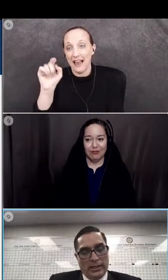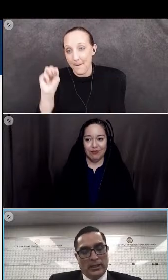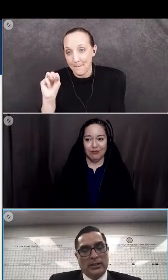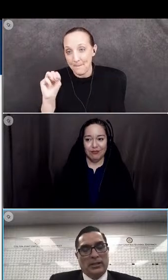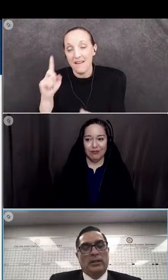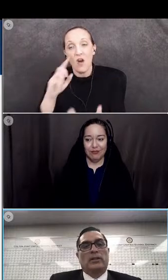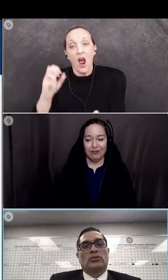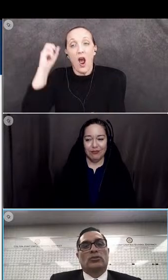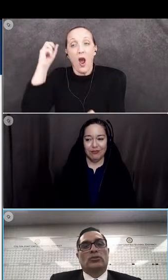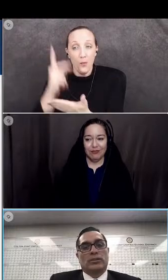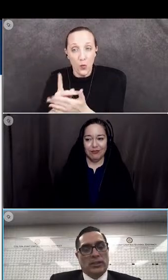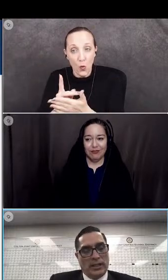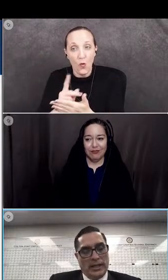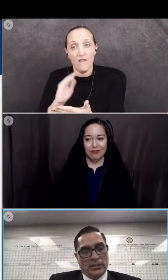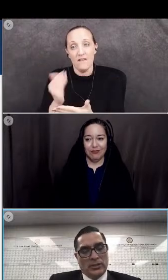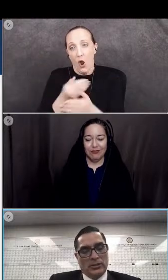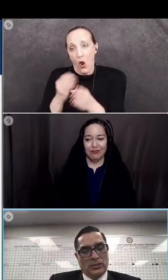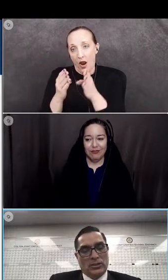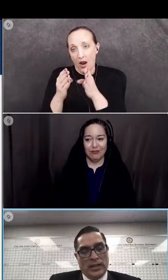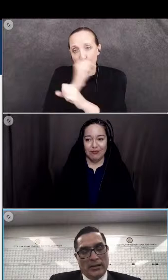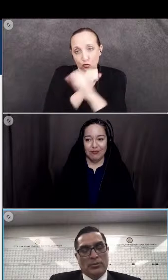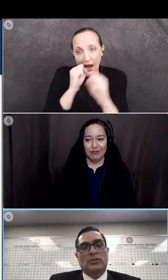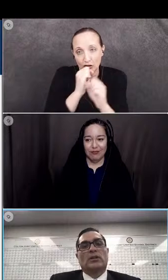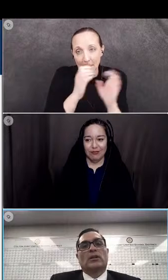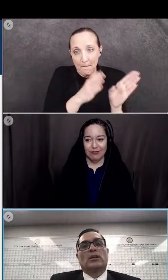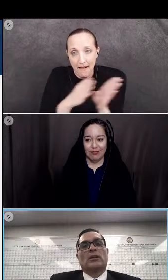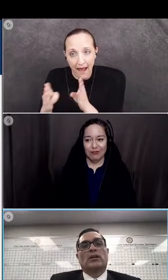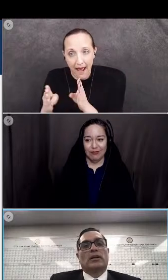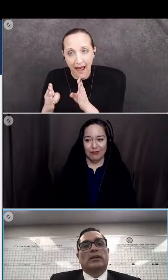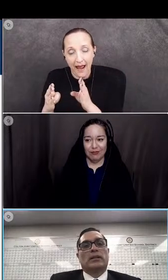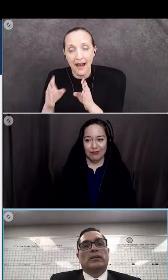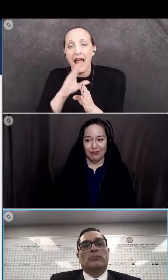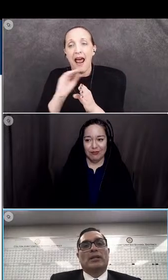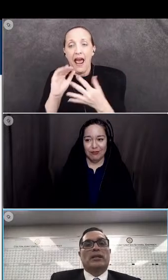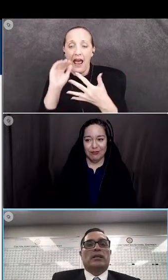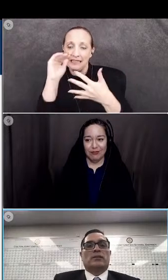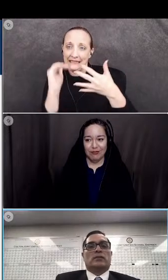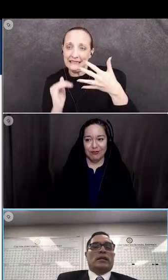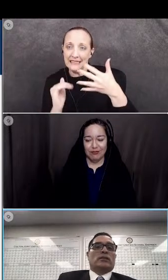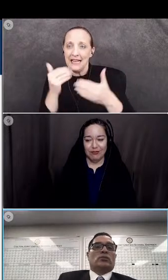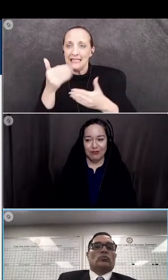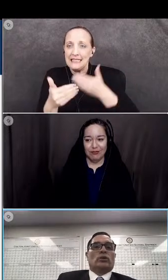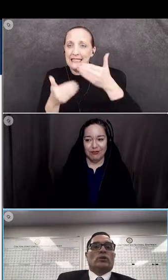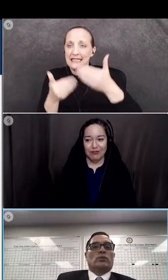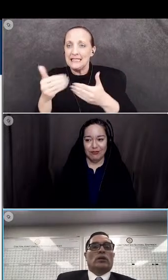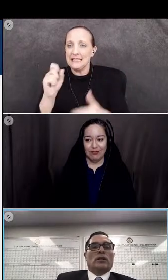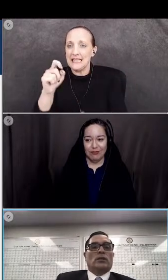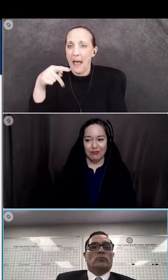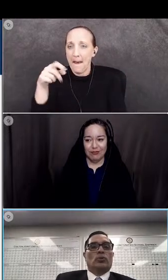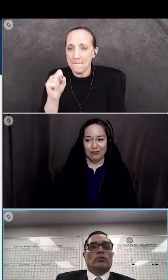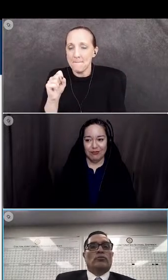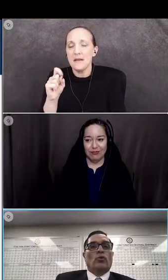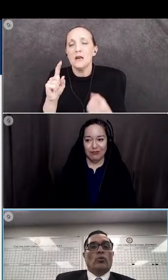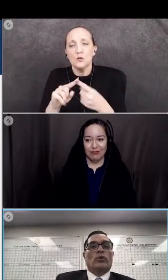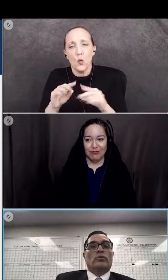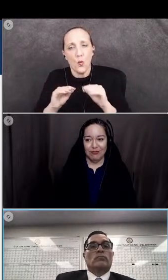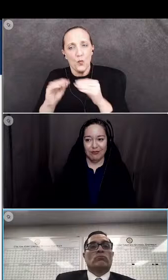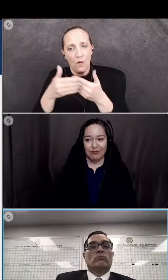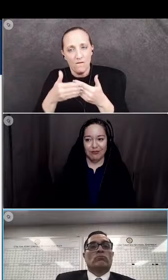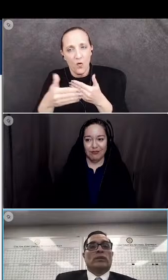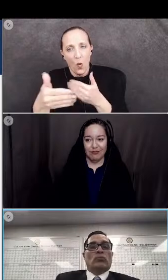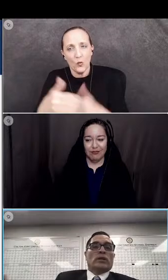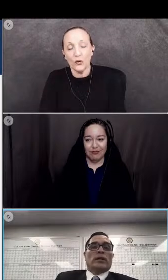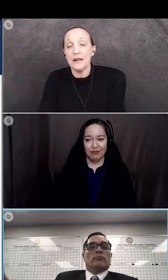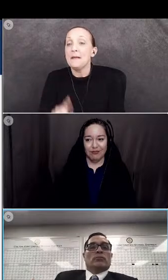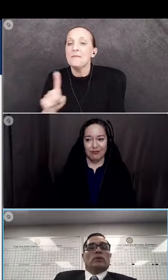plan the strategy and the action steps that are going to be needed to take this work uh moving forward